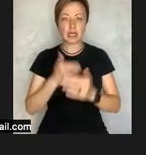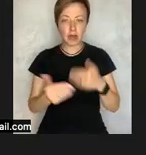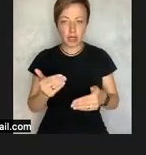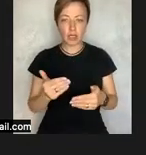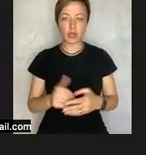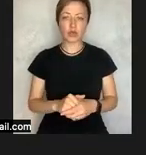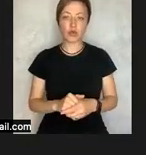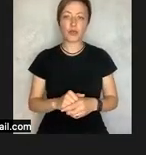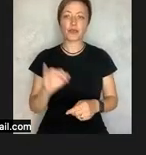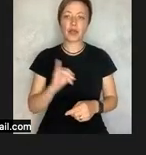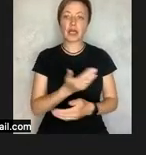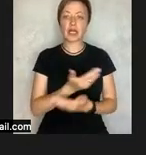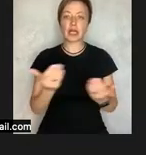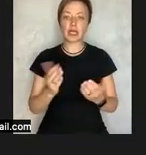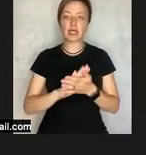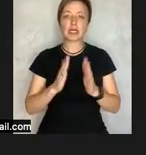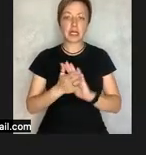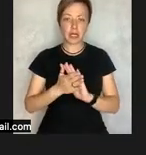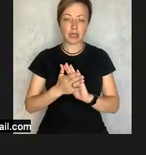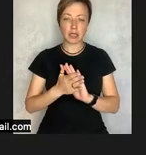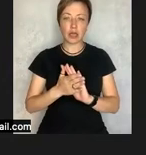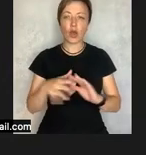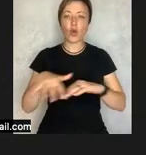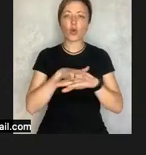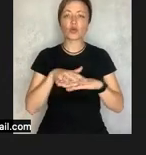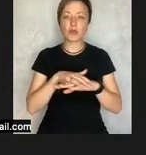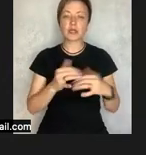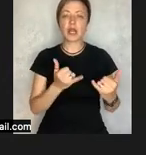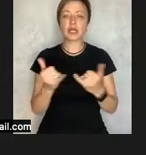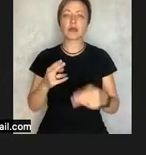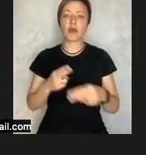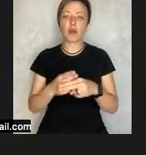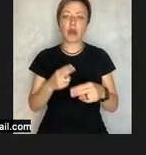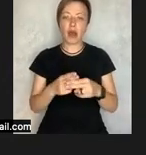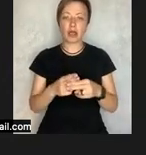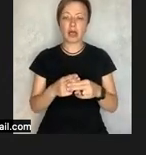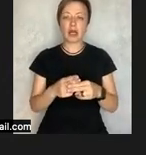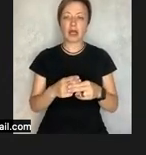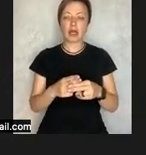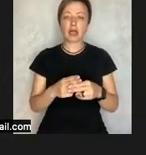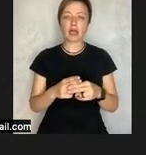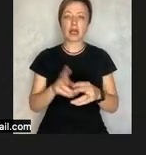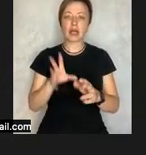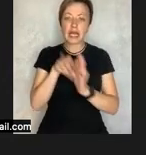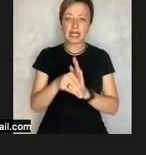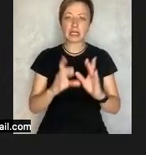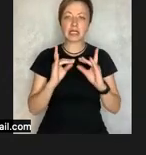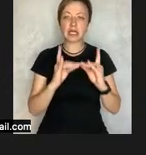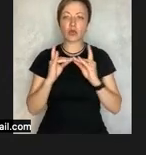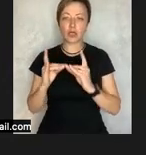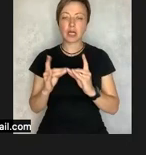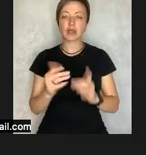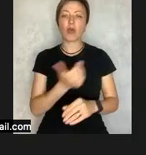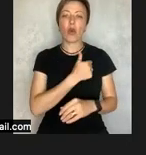institutionalization uh we are happy to feature uh voices of uh people with